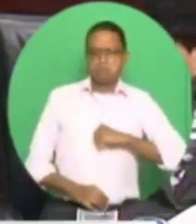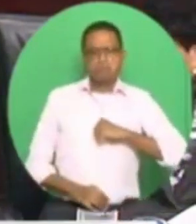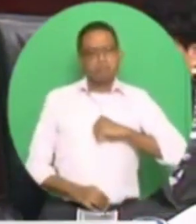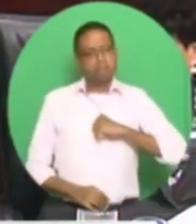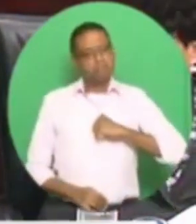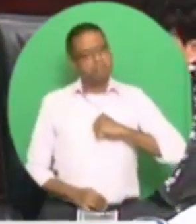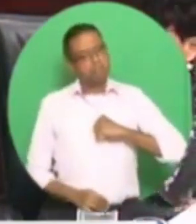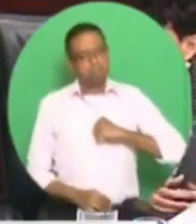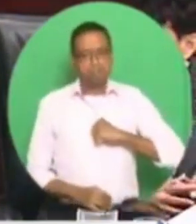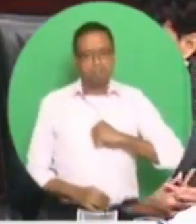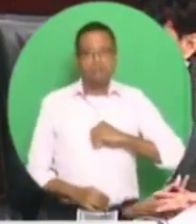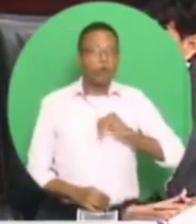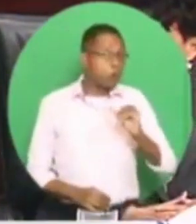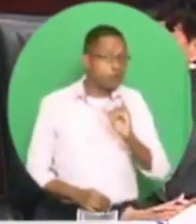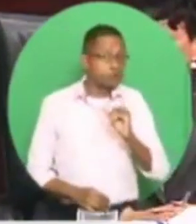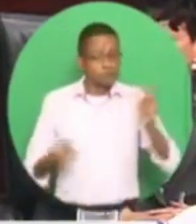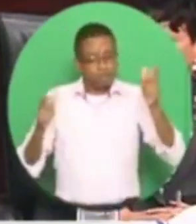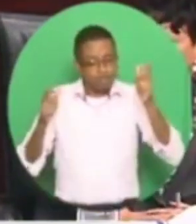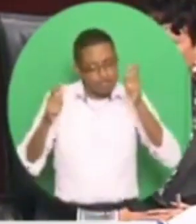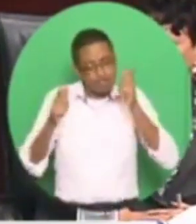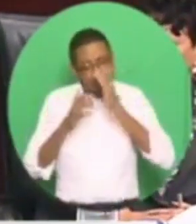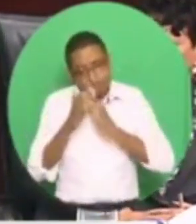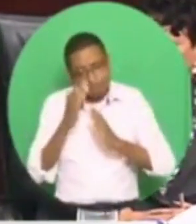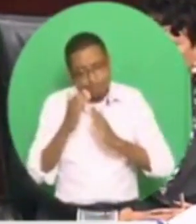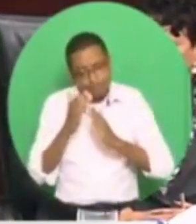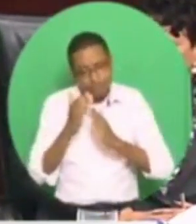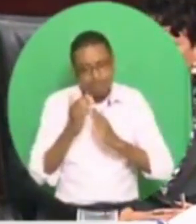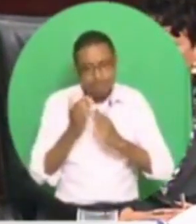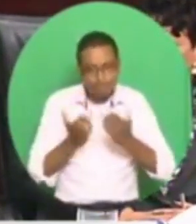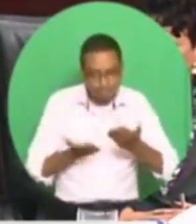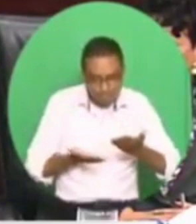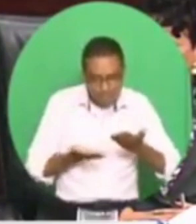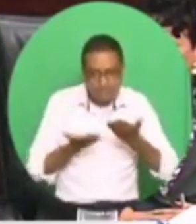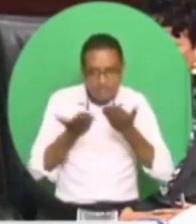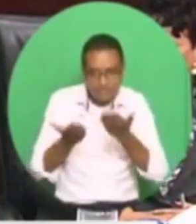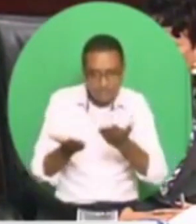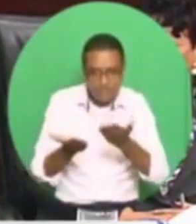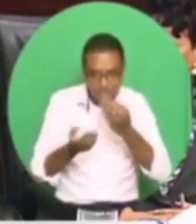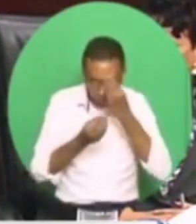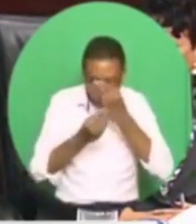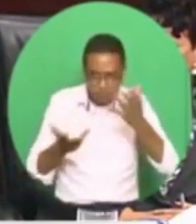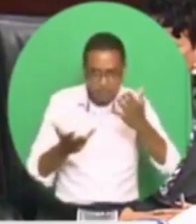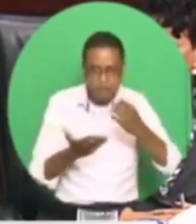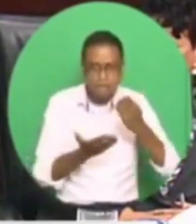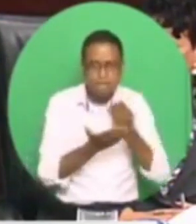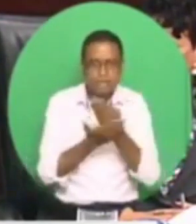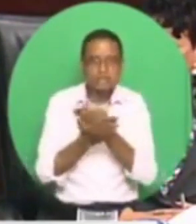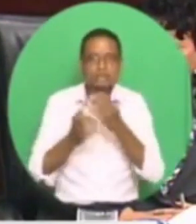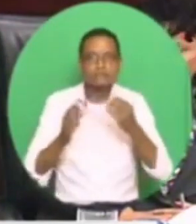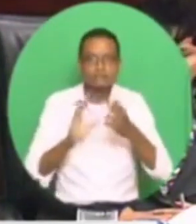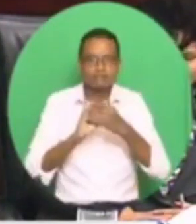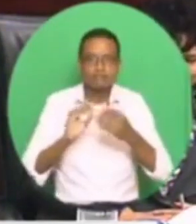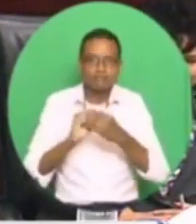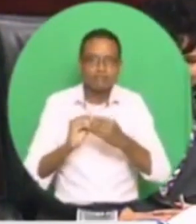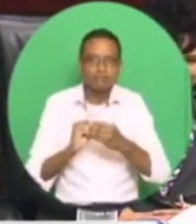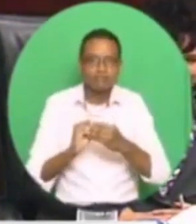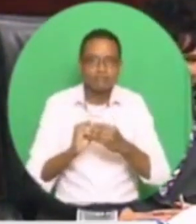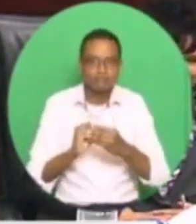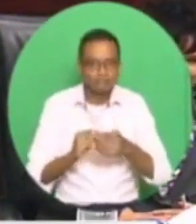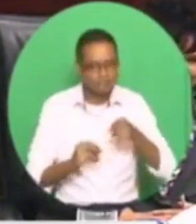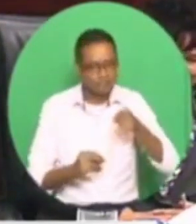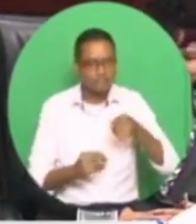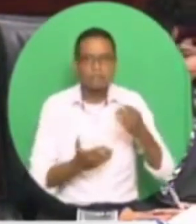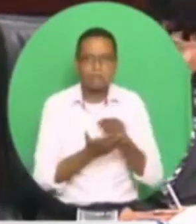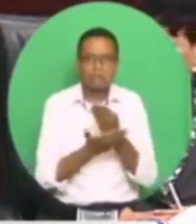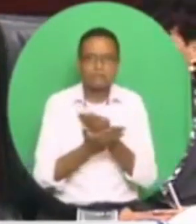to deliver my response to the budget statement. This budget, many call it a light bulb budget. This